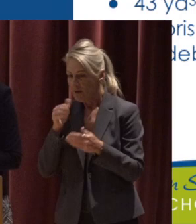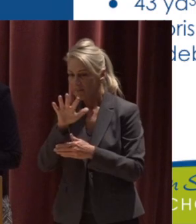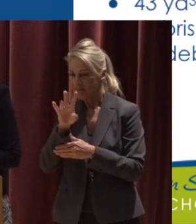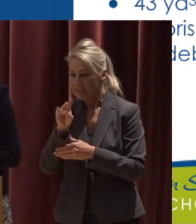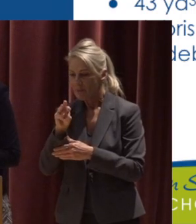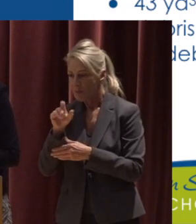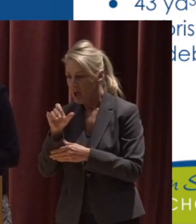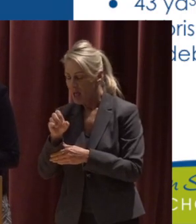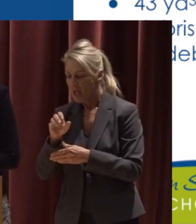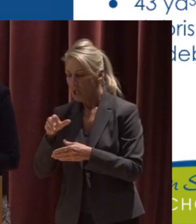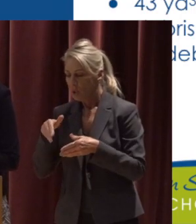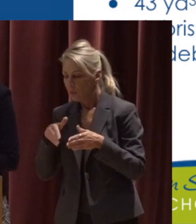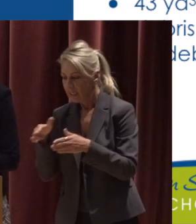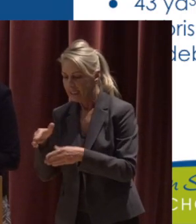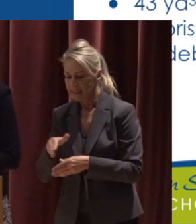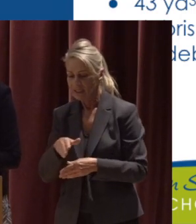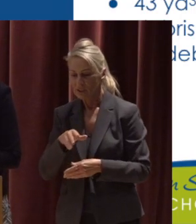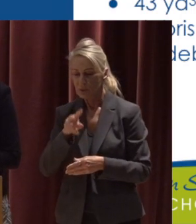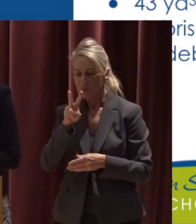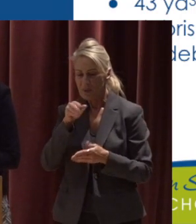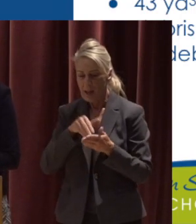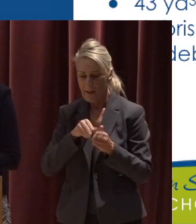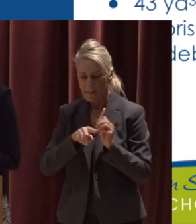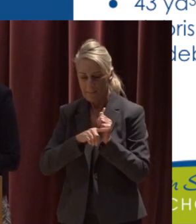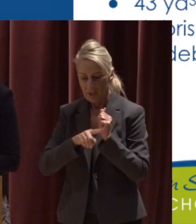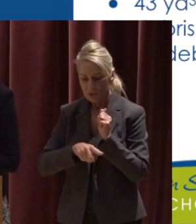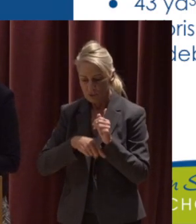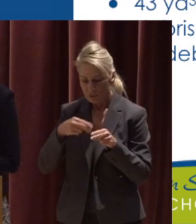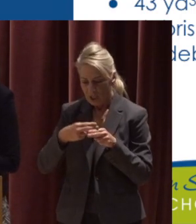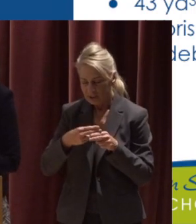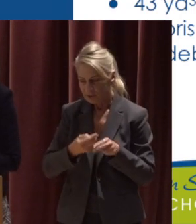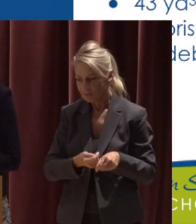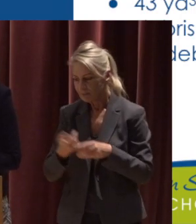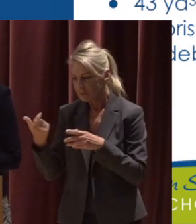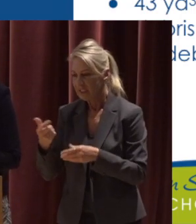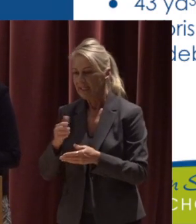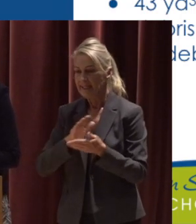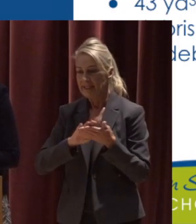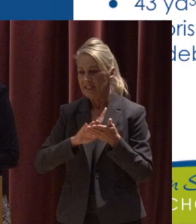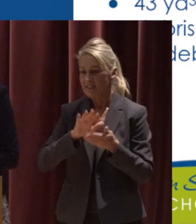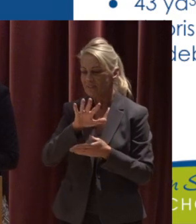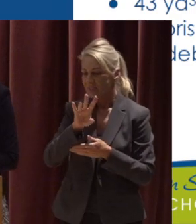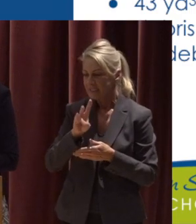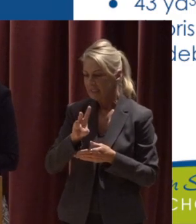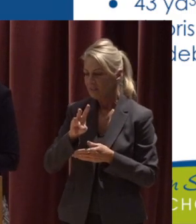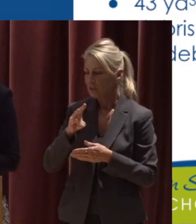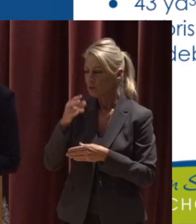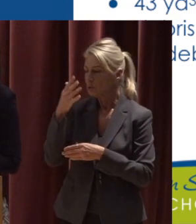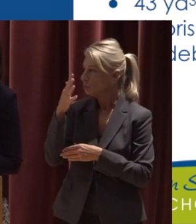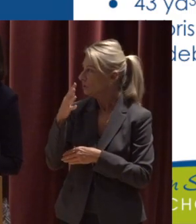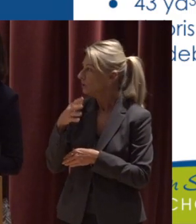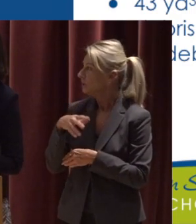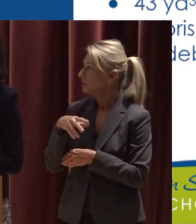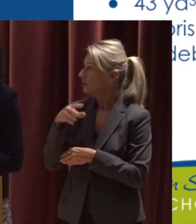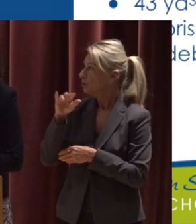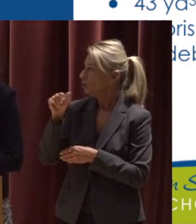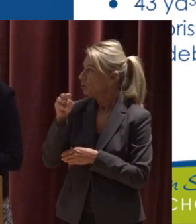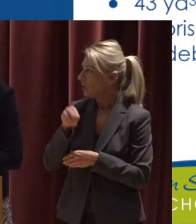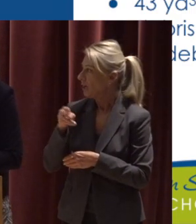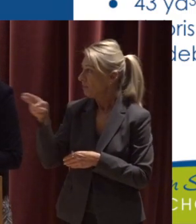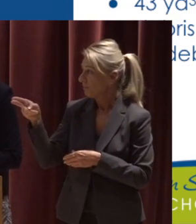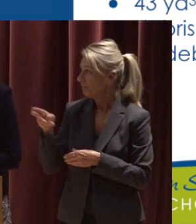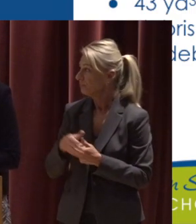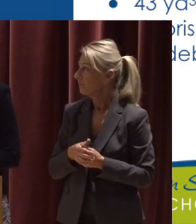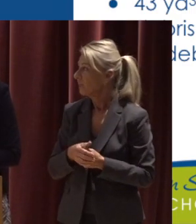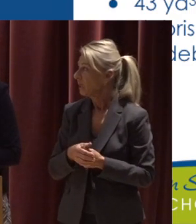Removed over 2,000 pounds of trash Cleared 57 debris jams which contributed to about 43 cubic yards of natural debris